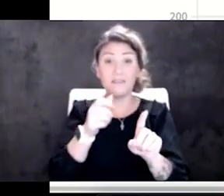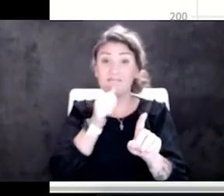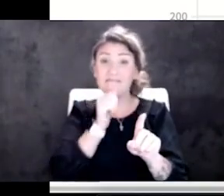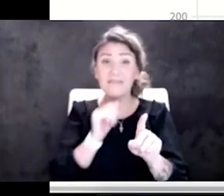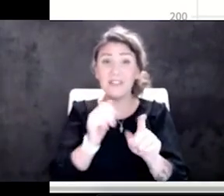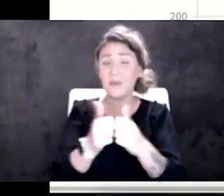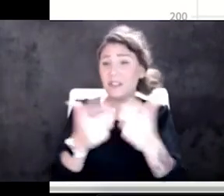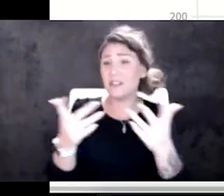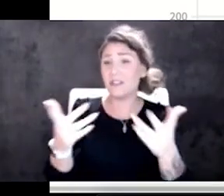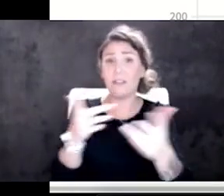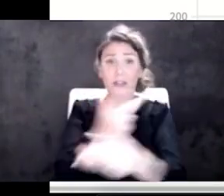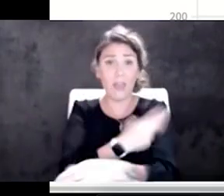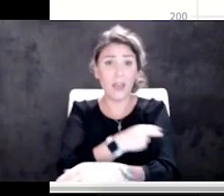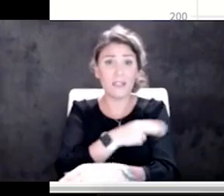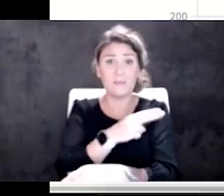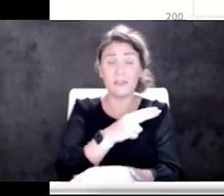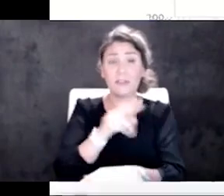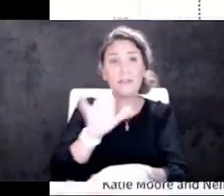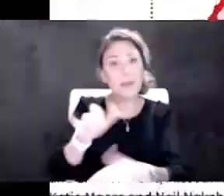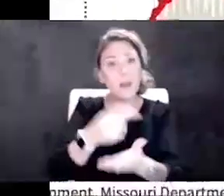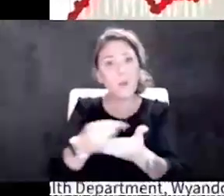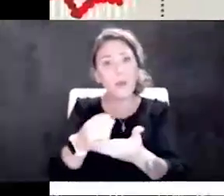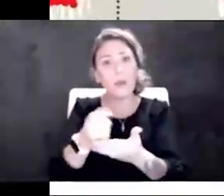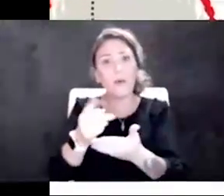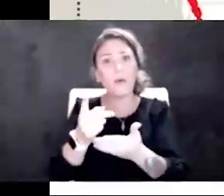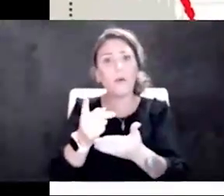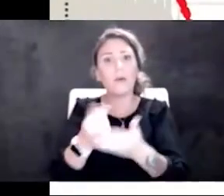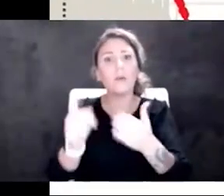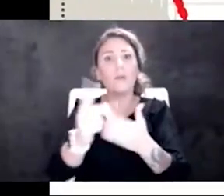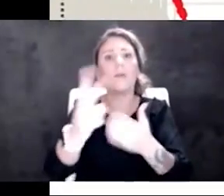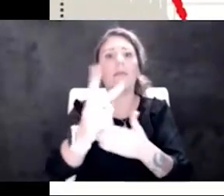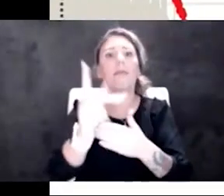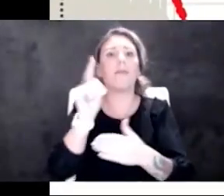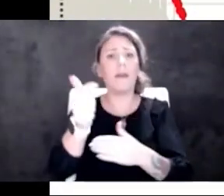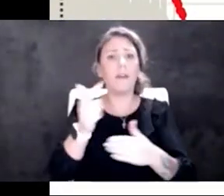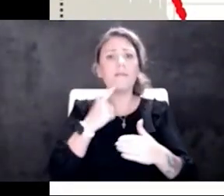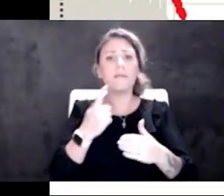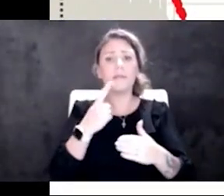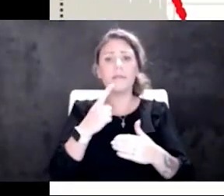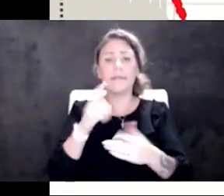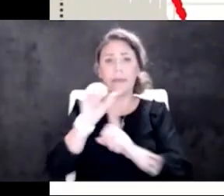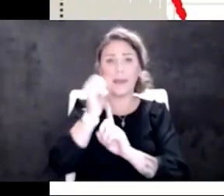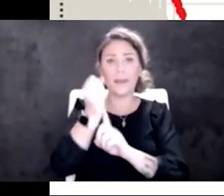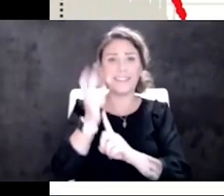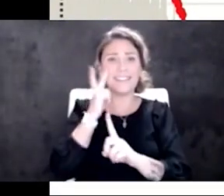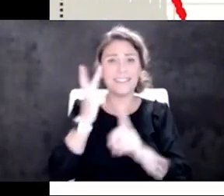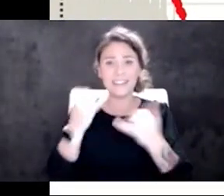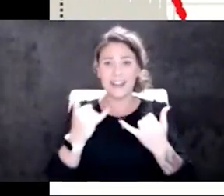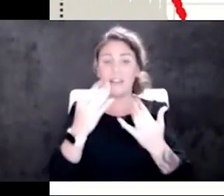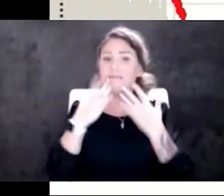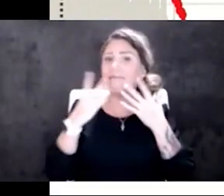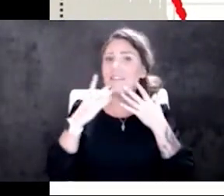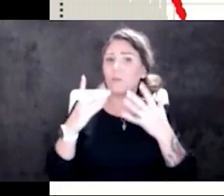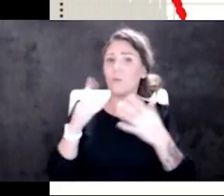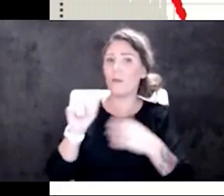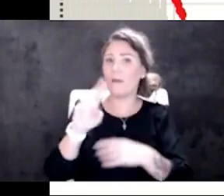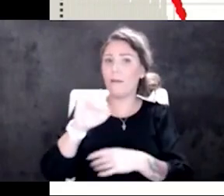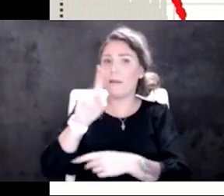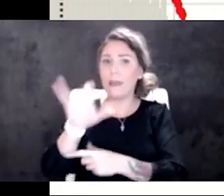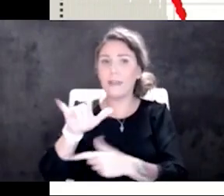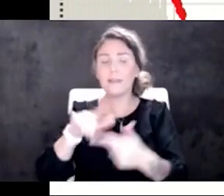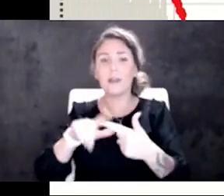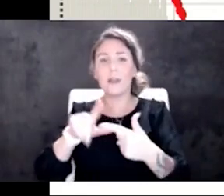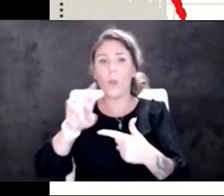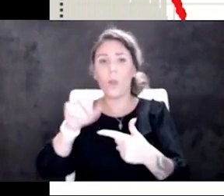that week or a couple weeks later still. Those are the cases that we're dealing with. And thank you to Anthony and Logan in there to get that.